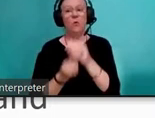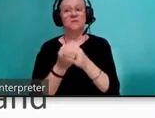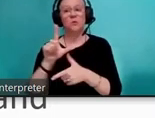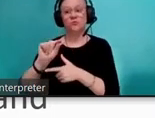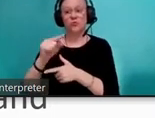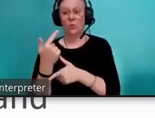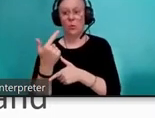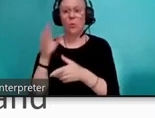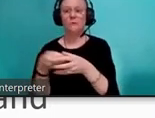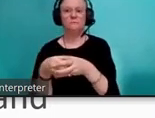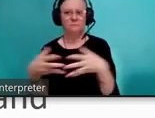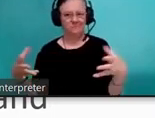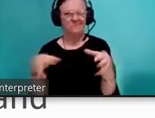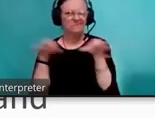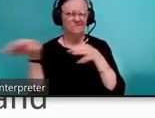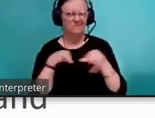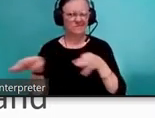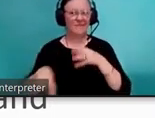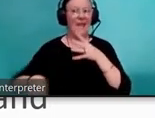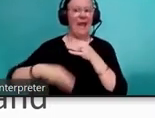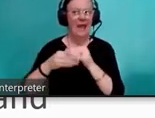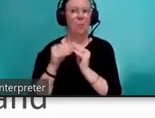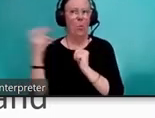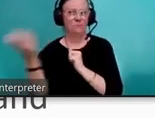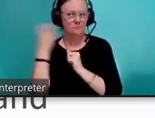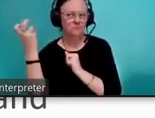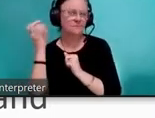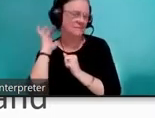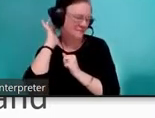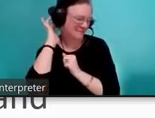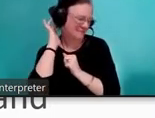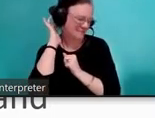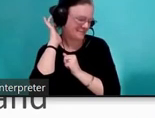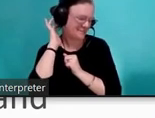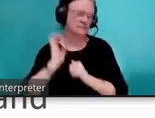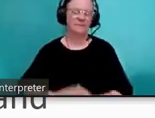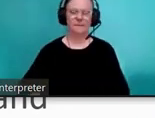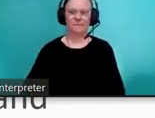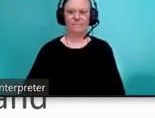expansion, I will go over added service that addresses some mitigation efforts.